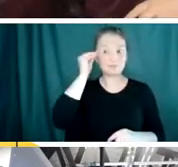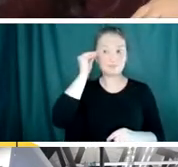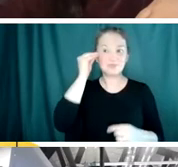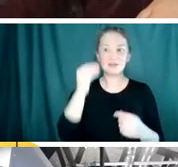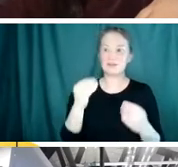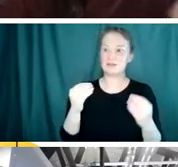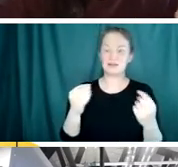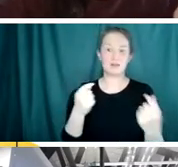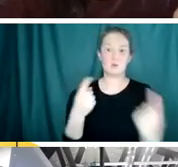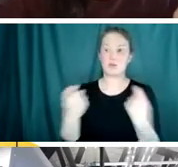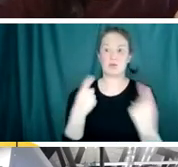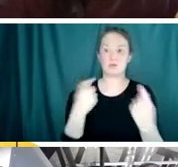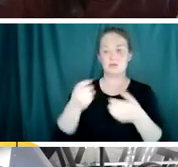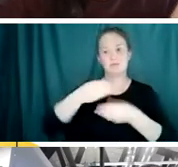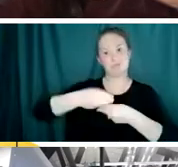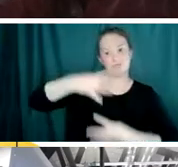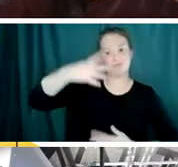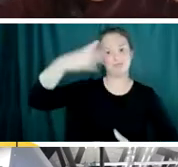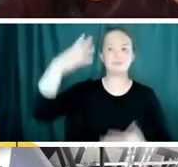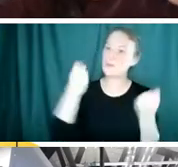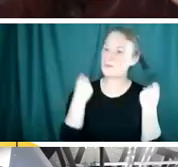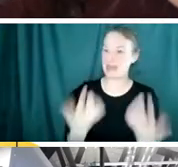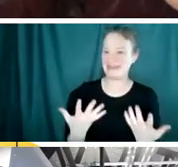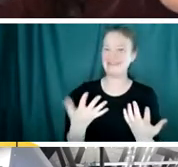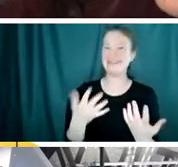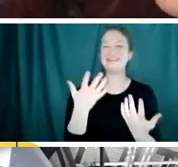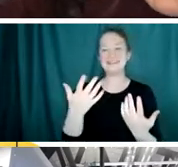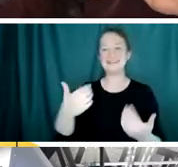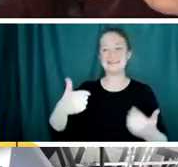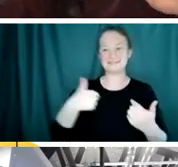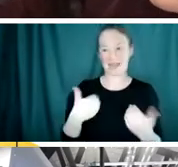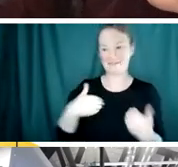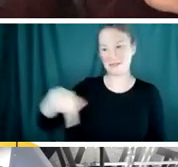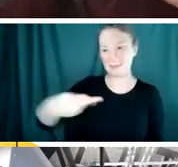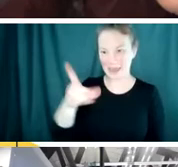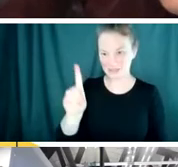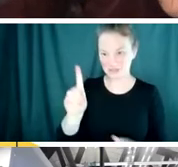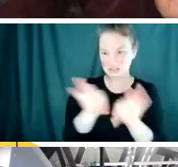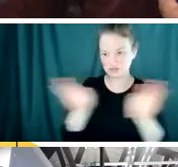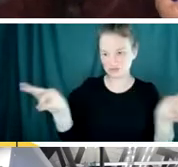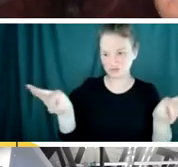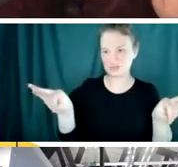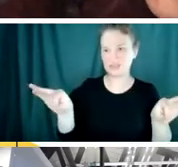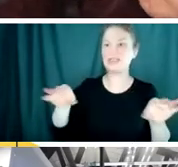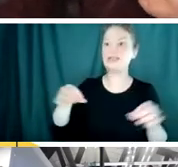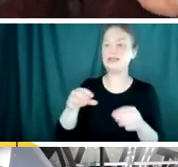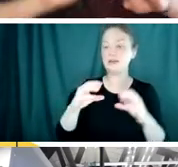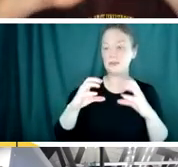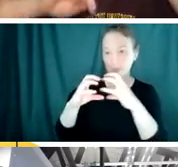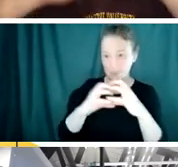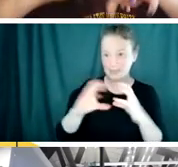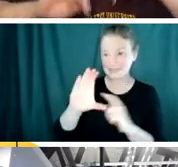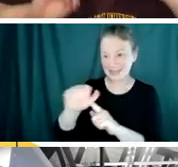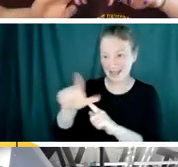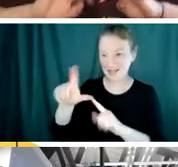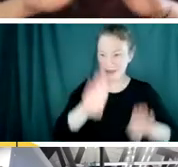that I think we're going to have time to answer. Um, I do have a PhD in molecular and cell biology, and I did my PhD on immunology. So I'm